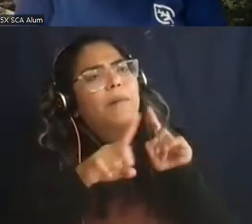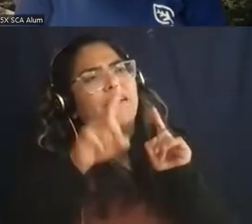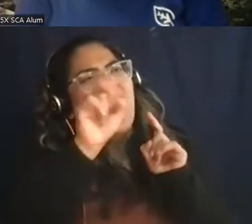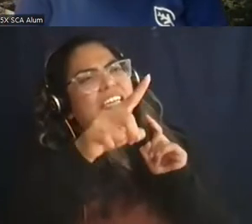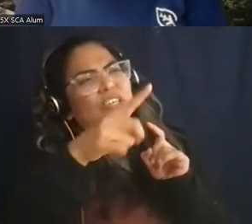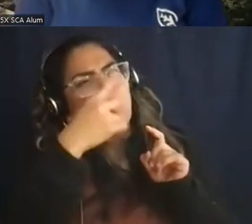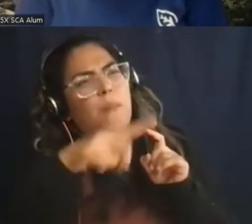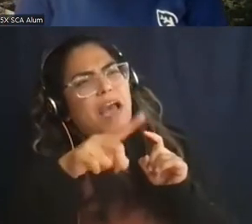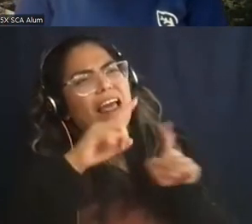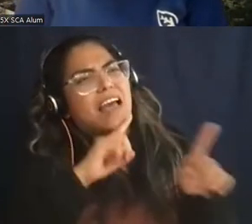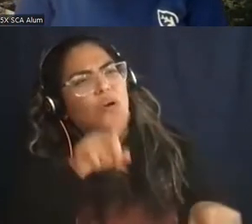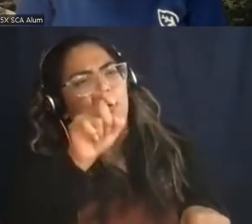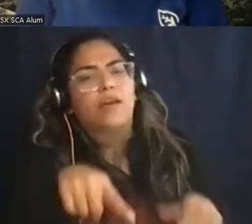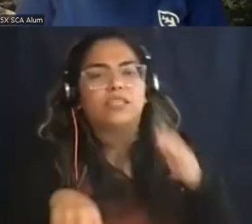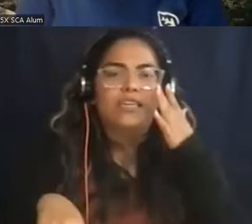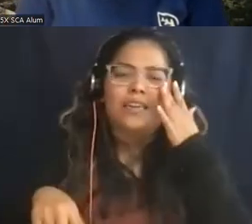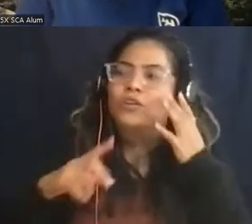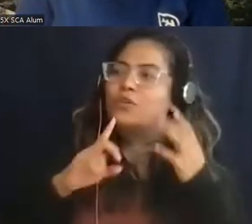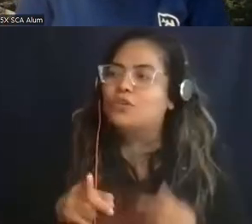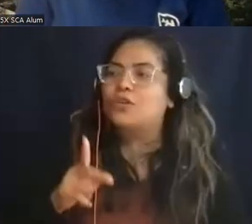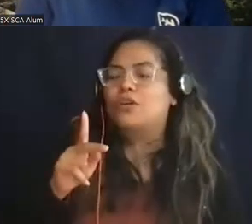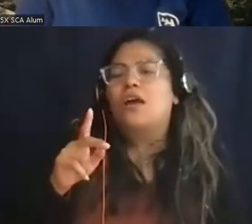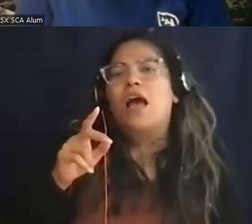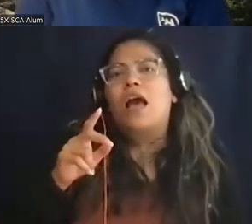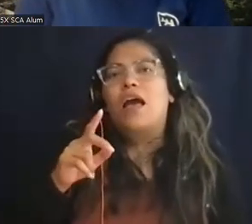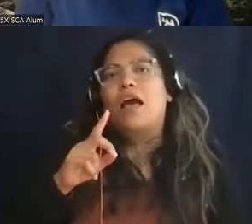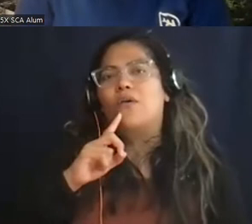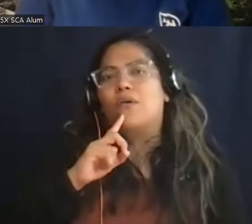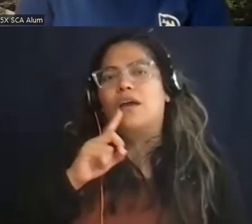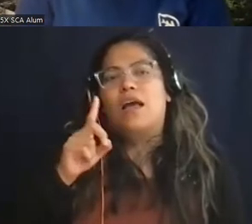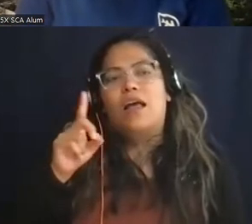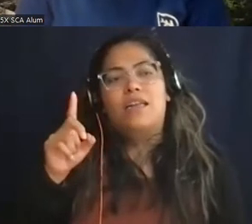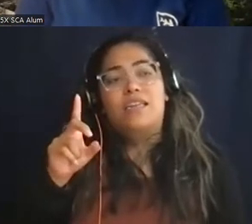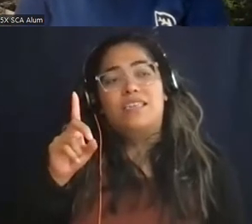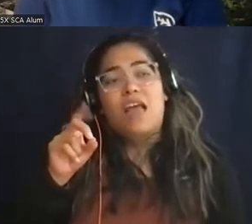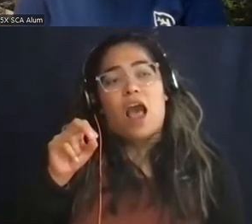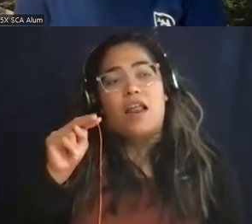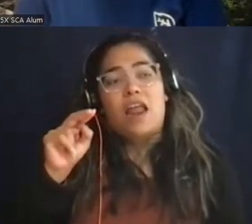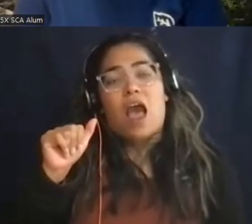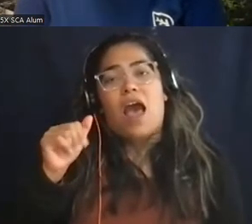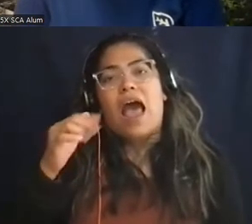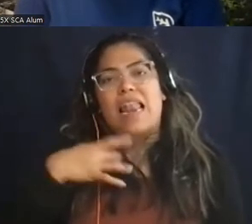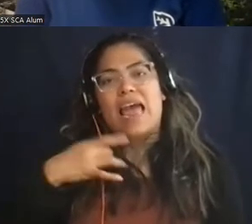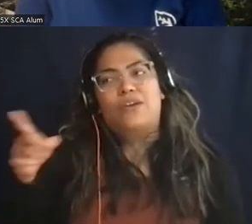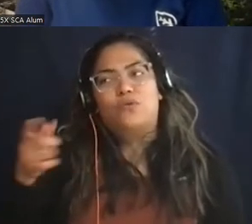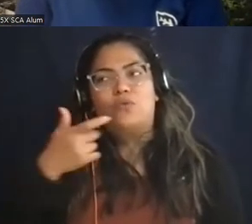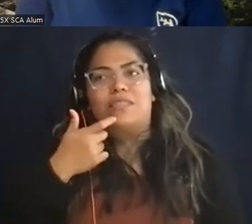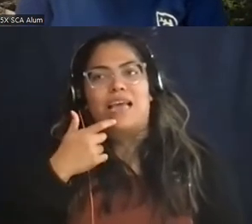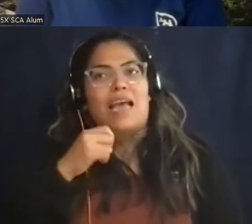think we hit on it and it's funny that you mentioned donna that it's not not um like that any longer but i i would uh